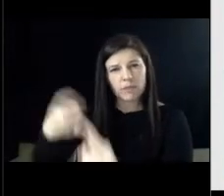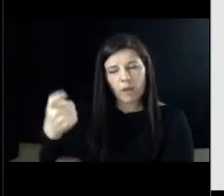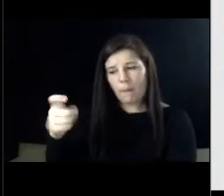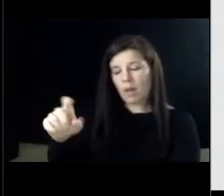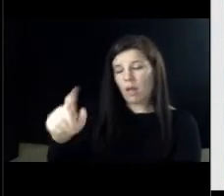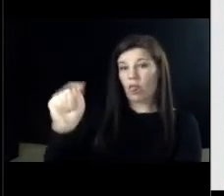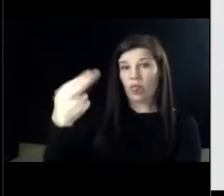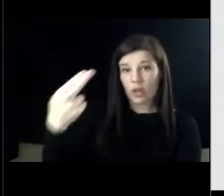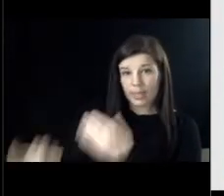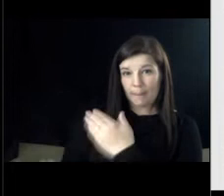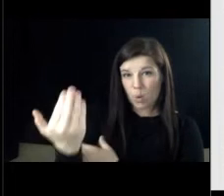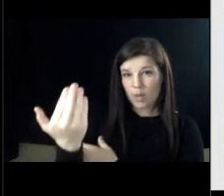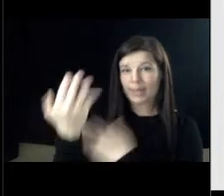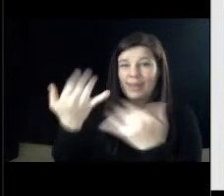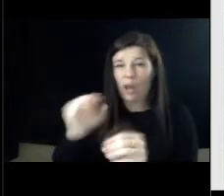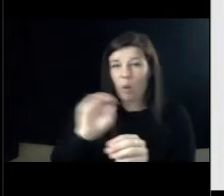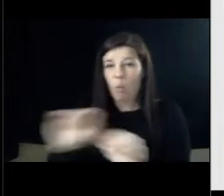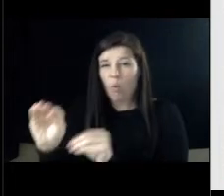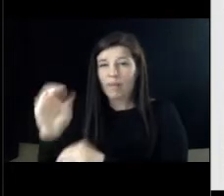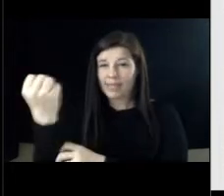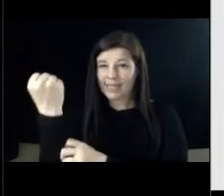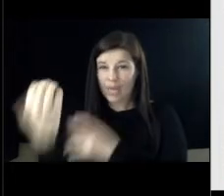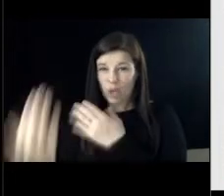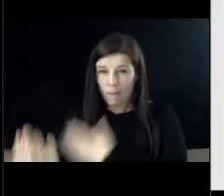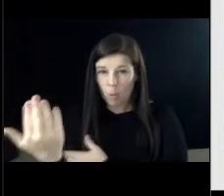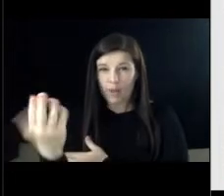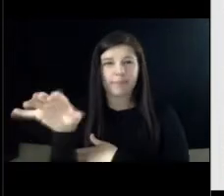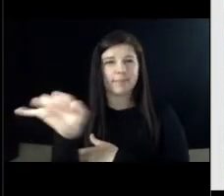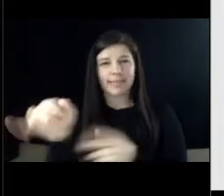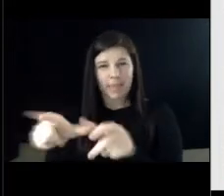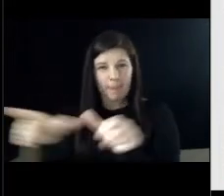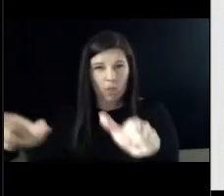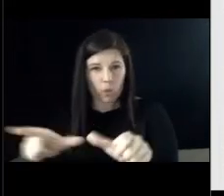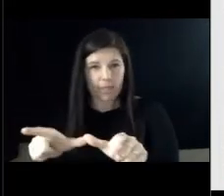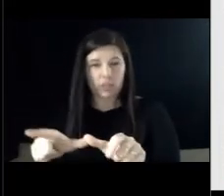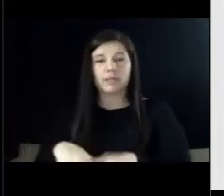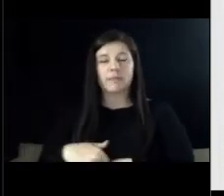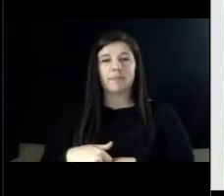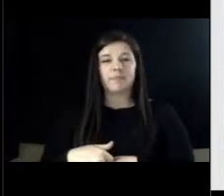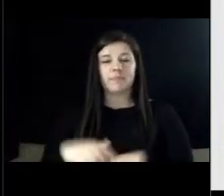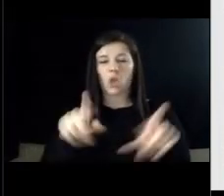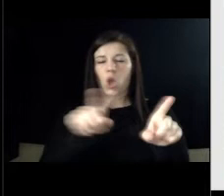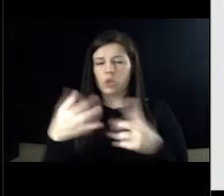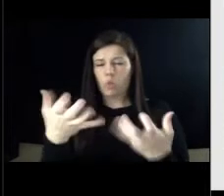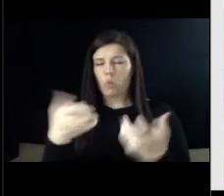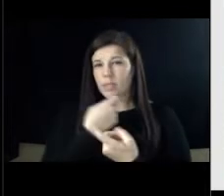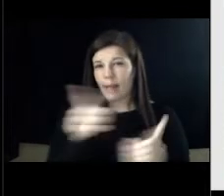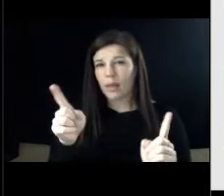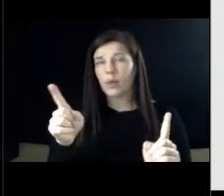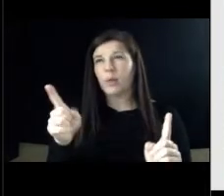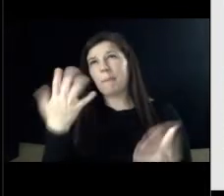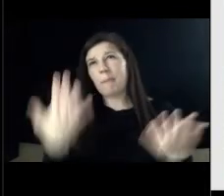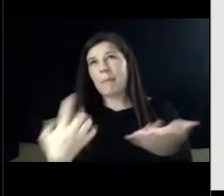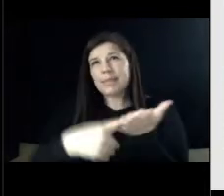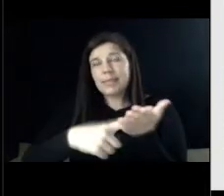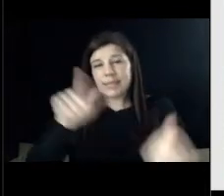uh at the same location let me also say uh this may be talked about later about the